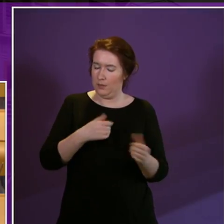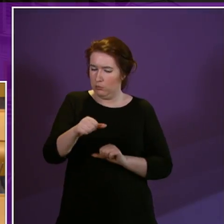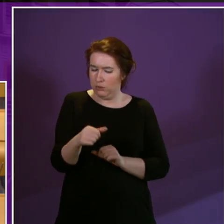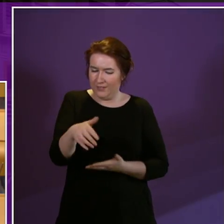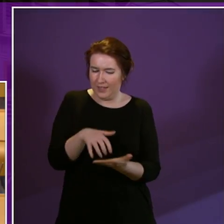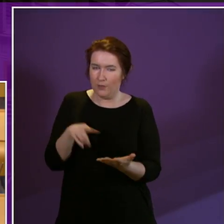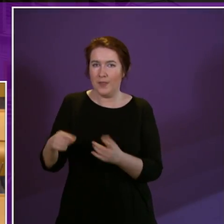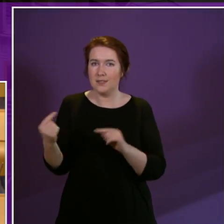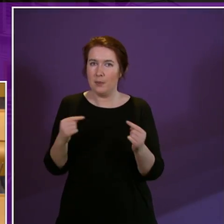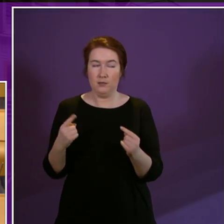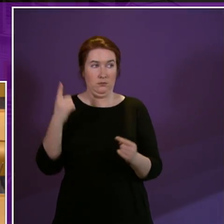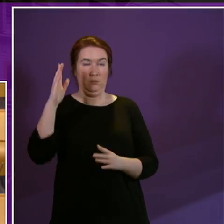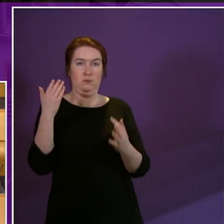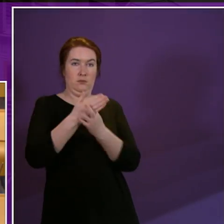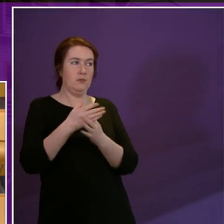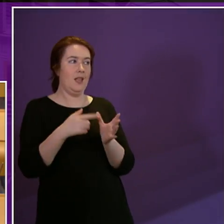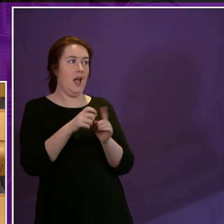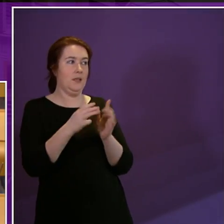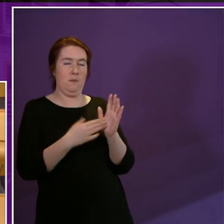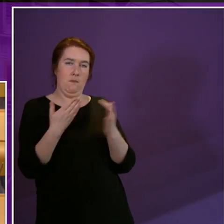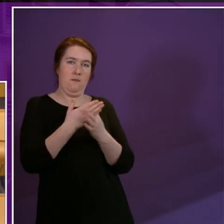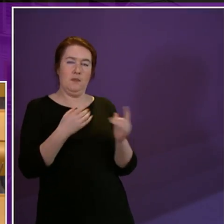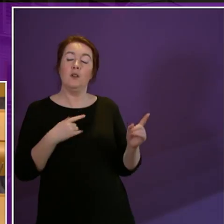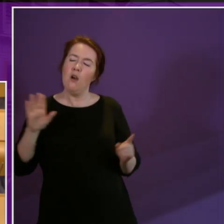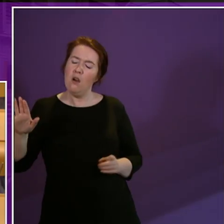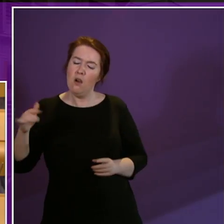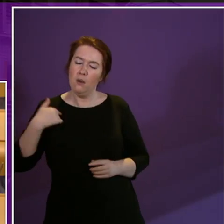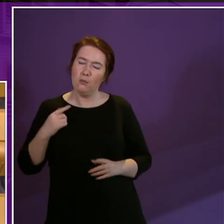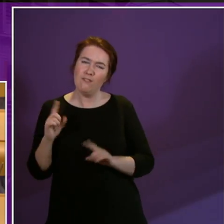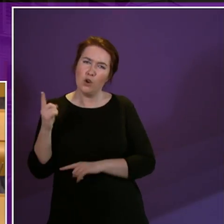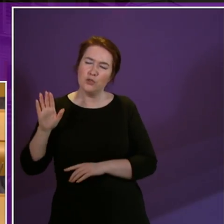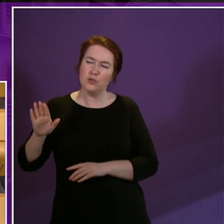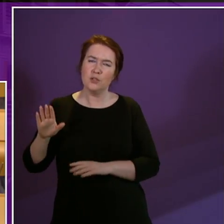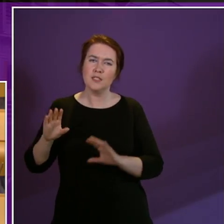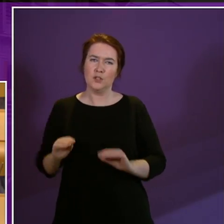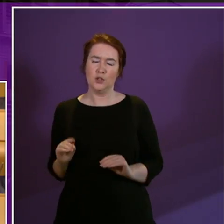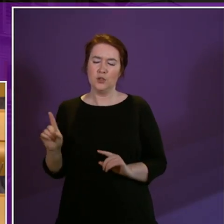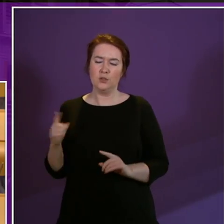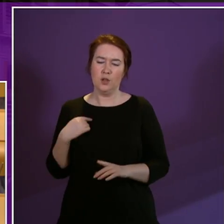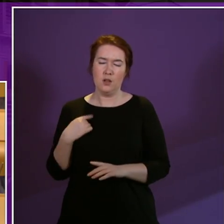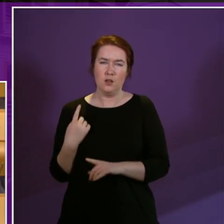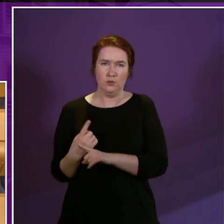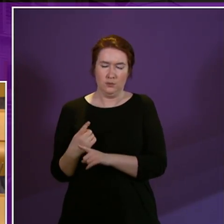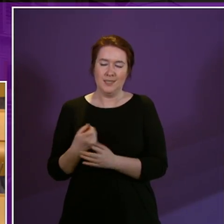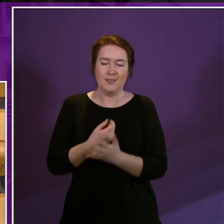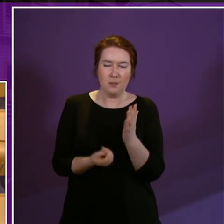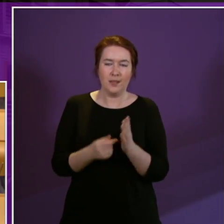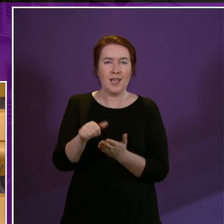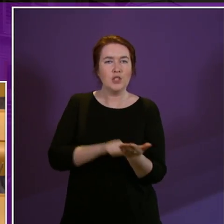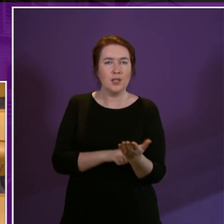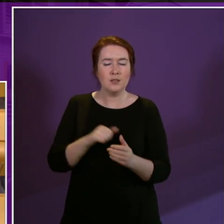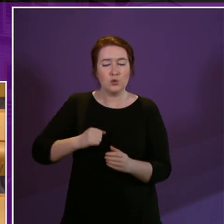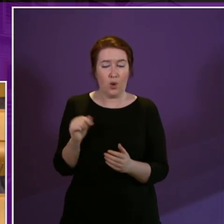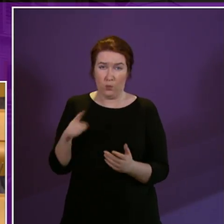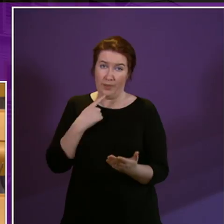this debate today, well, let me first just say what Disability Agenda Scotland